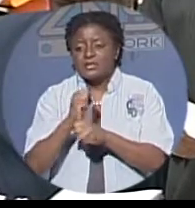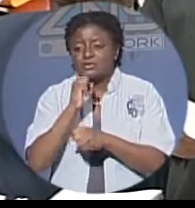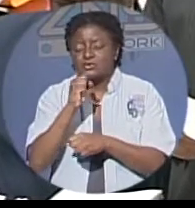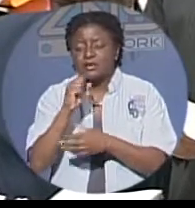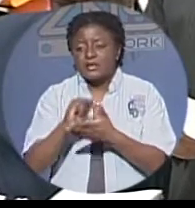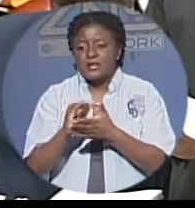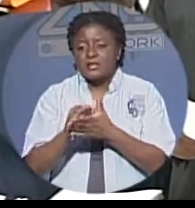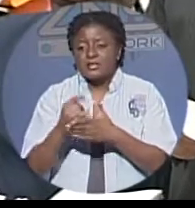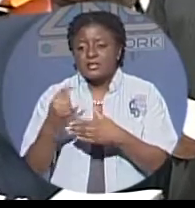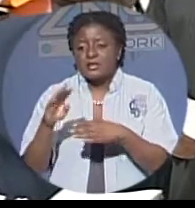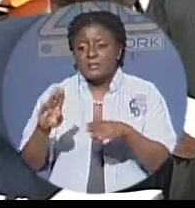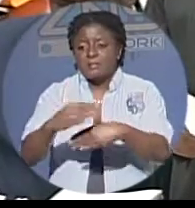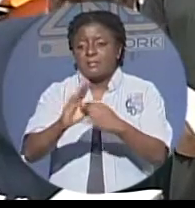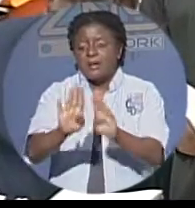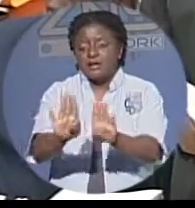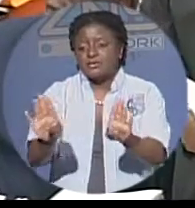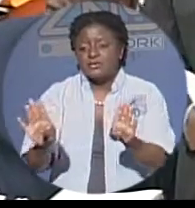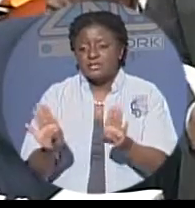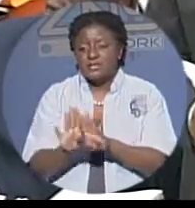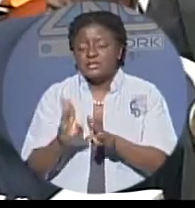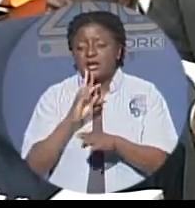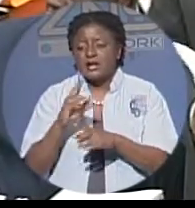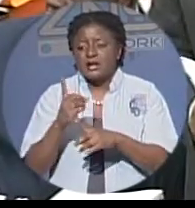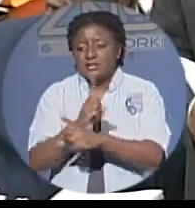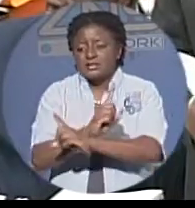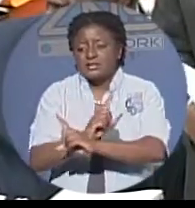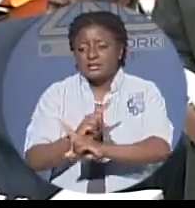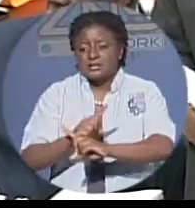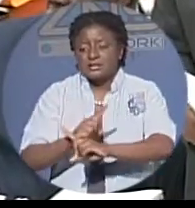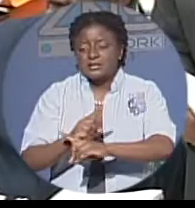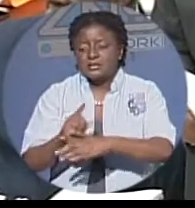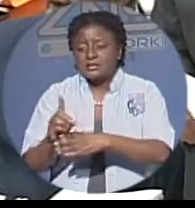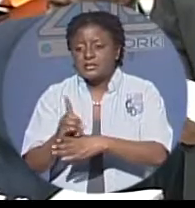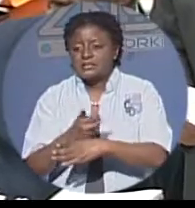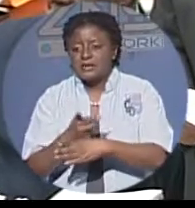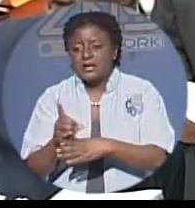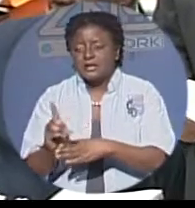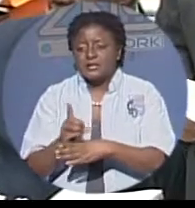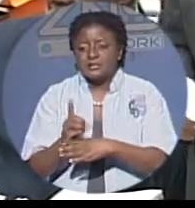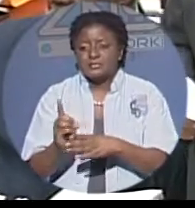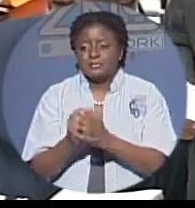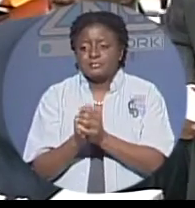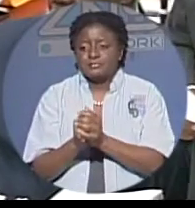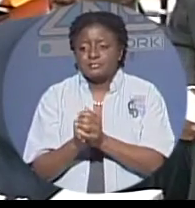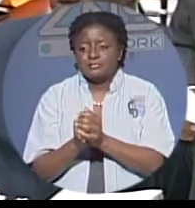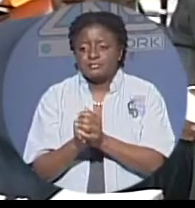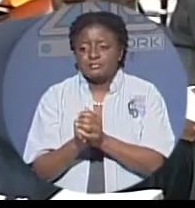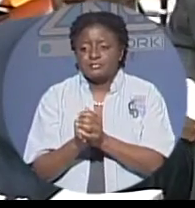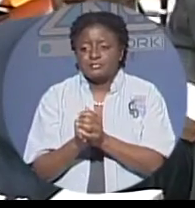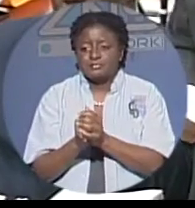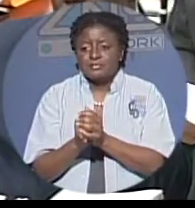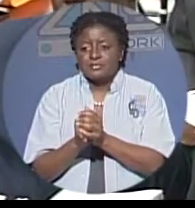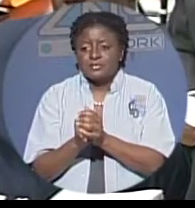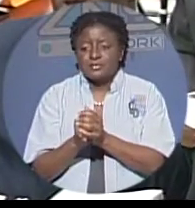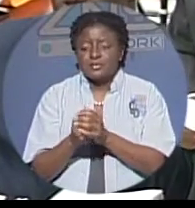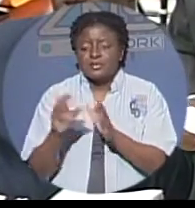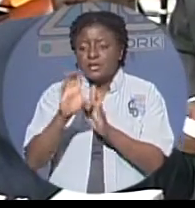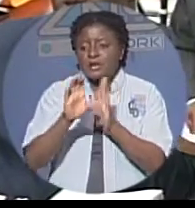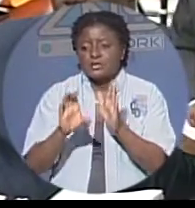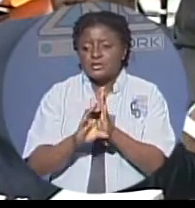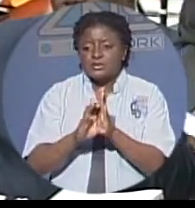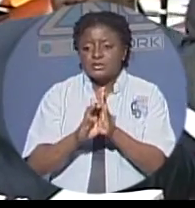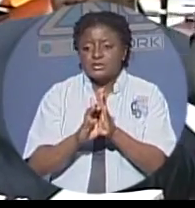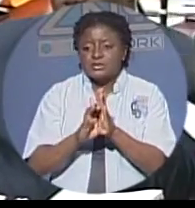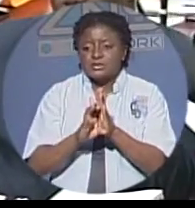intervals at not more than five years at the moment mr speaker the constitution provide that the minimum number of seats